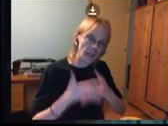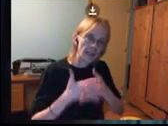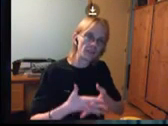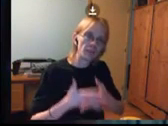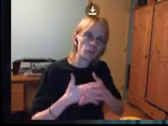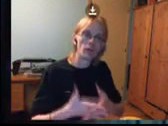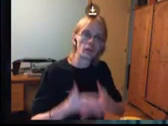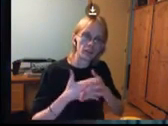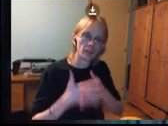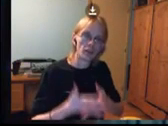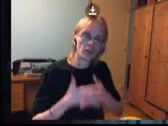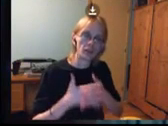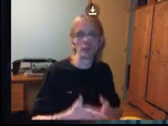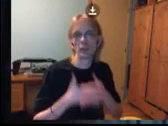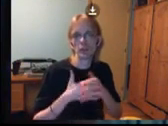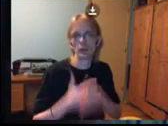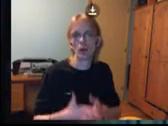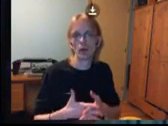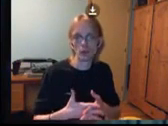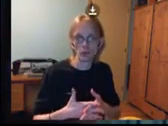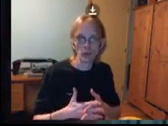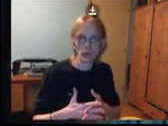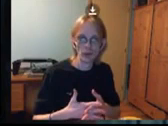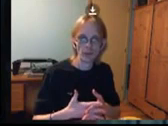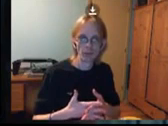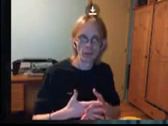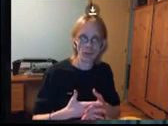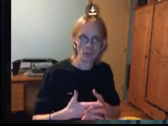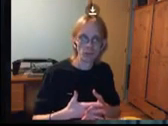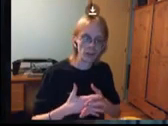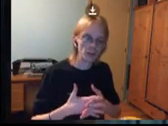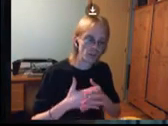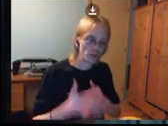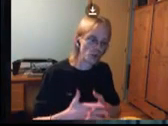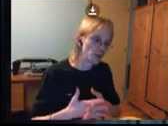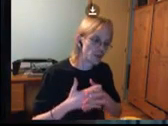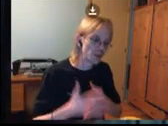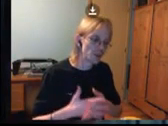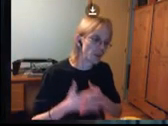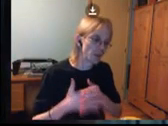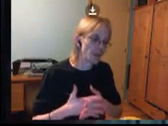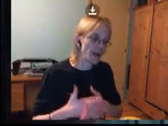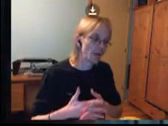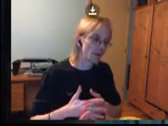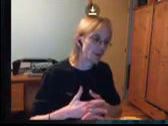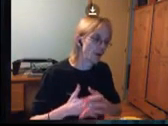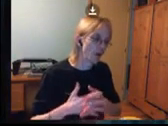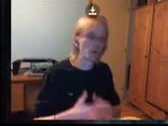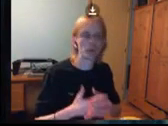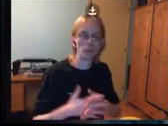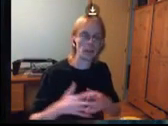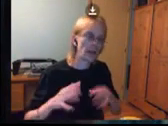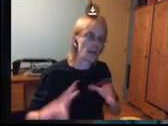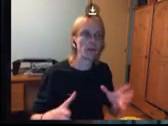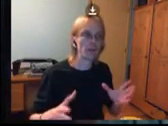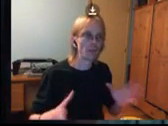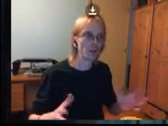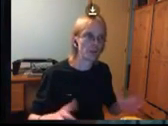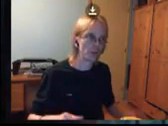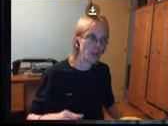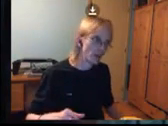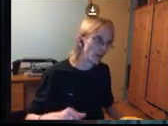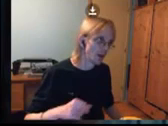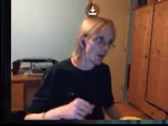that everyone can start using tomorrow. Because, of course, this is going to come out in awesome and epic